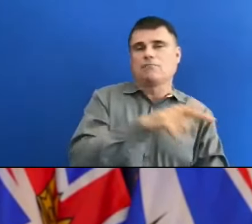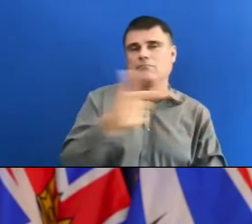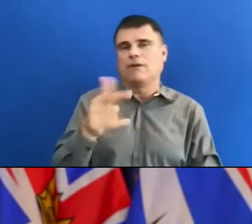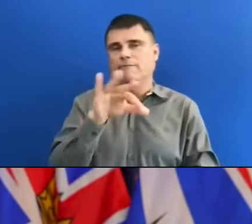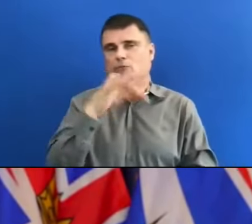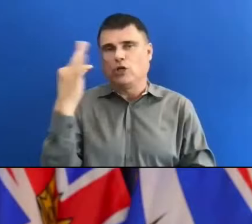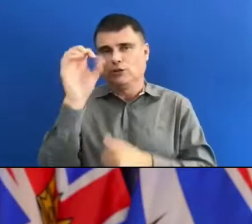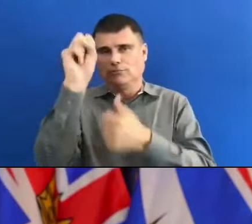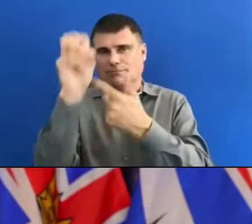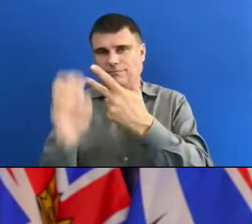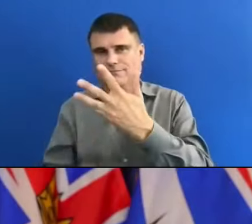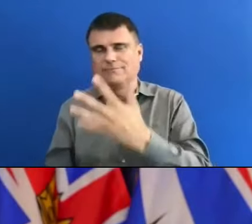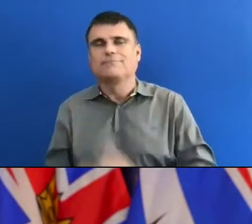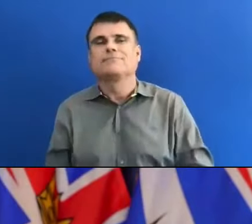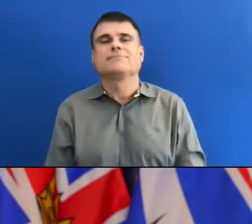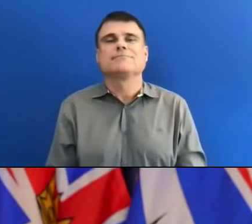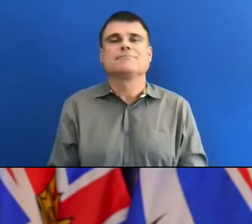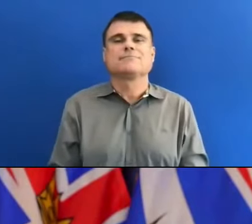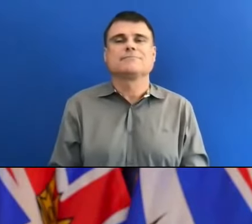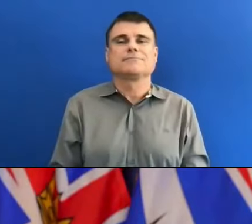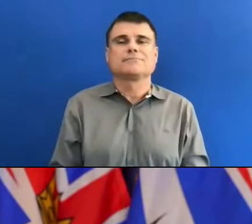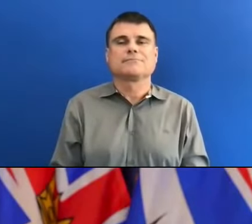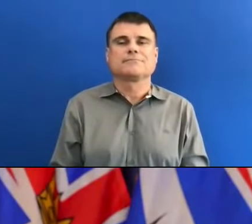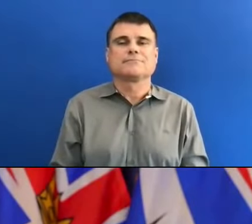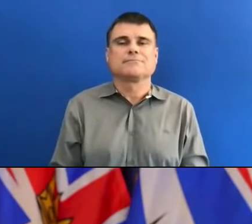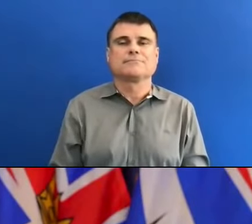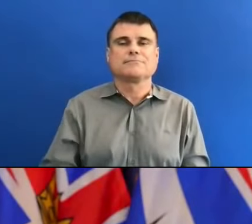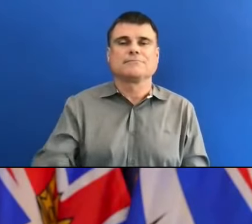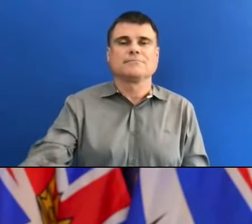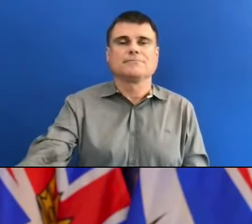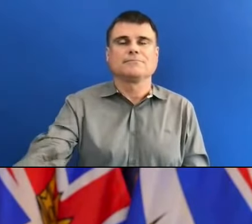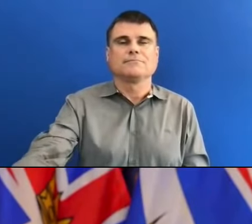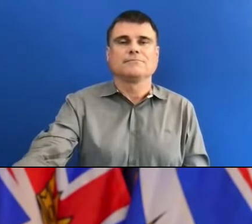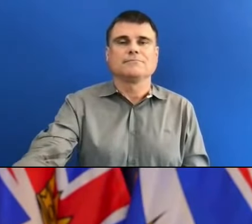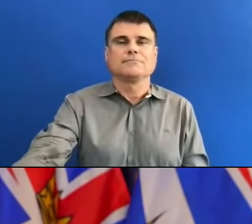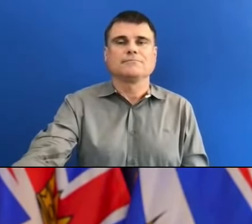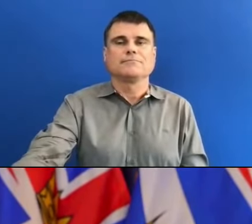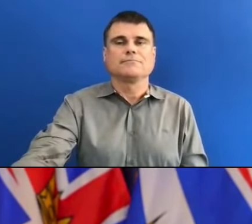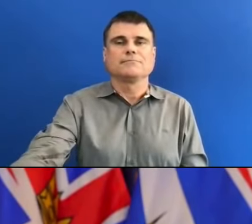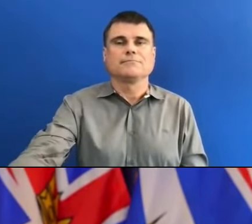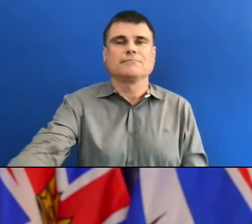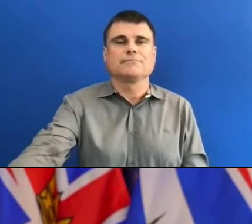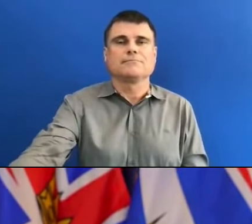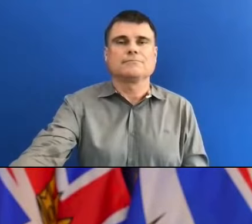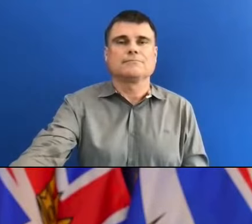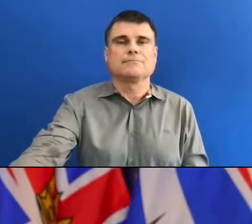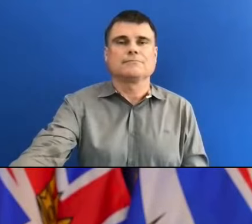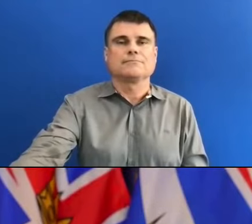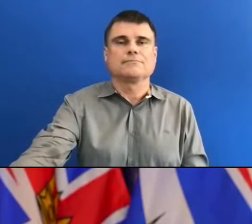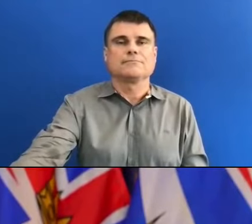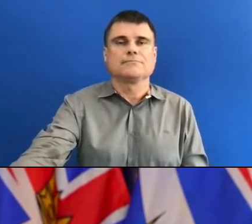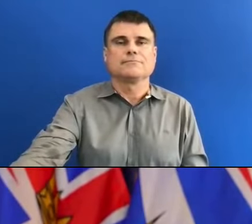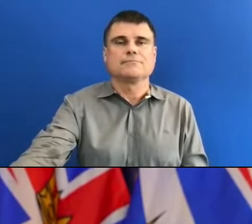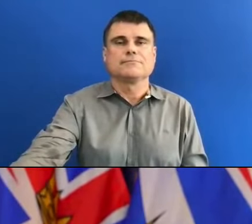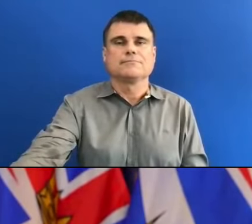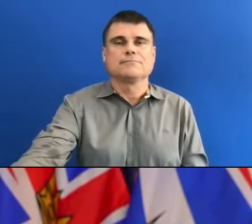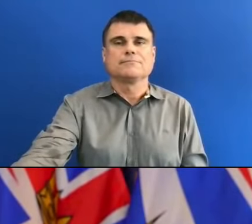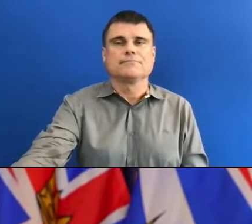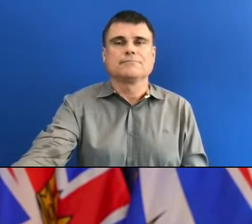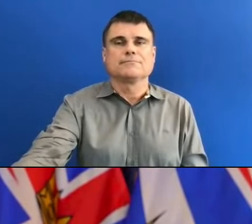for a long time. think the role principal